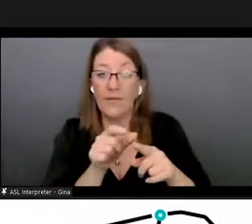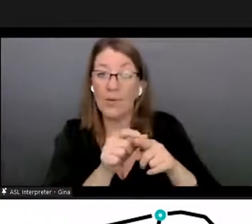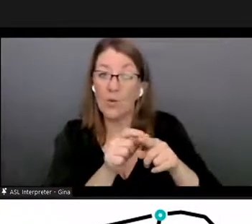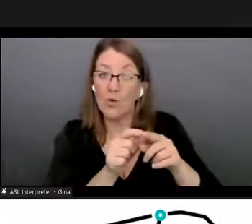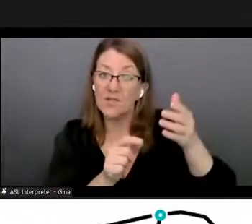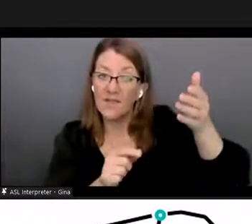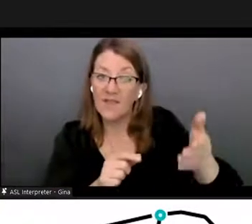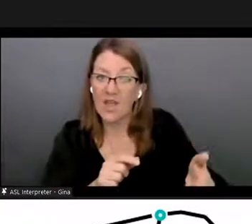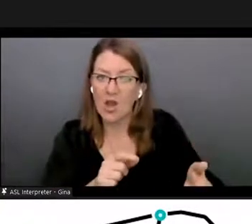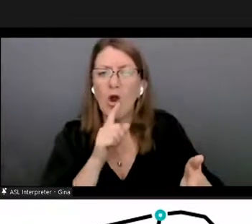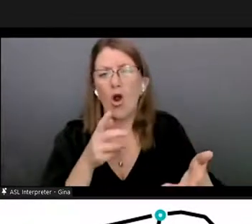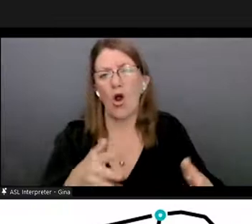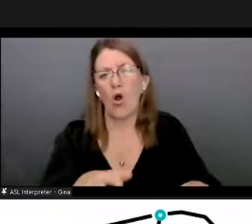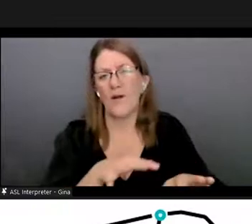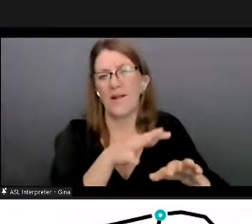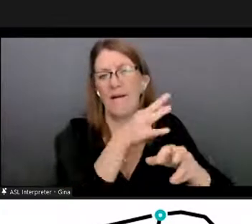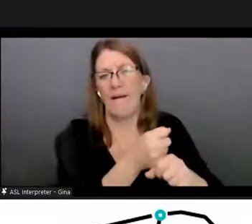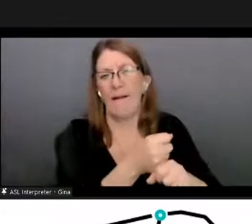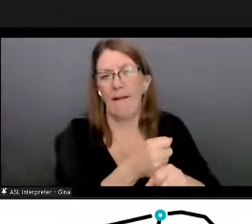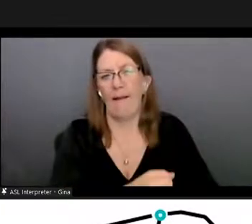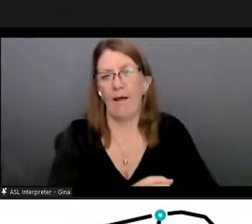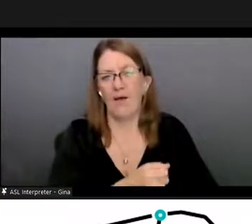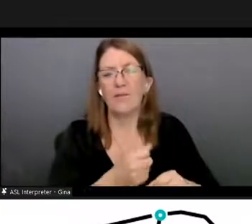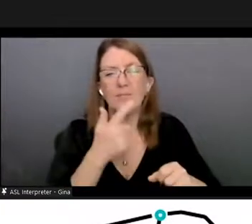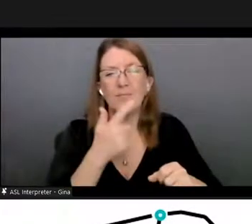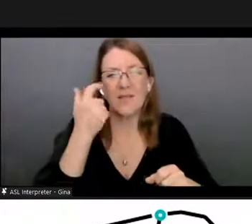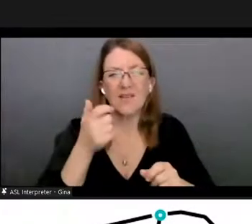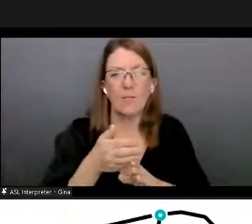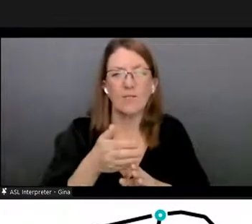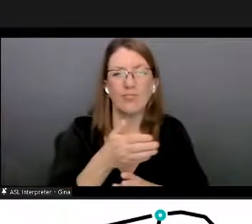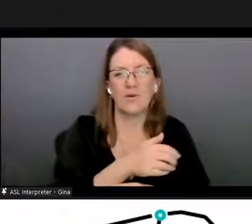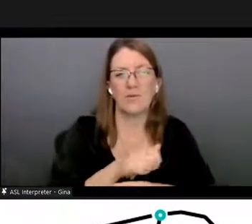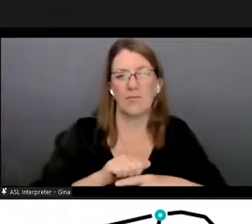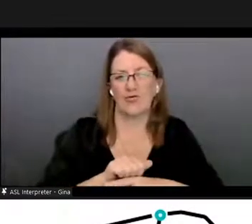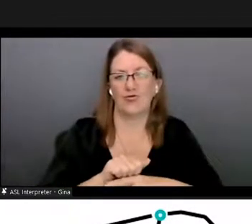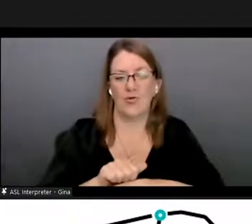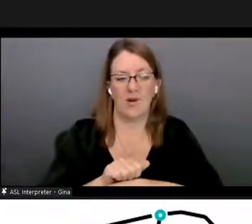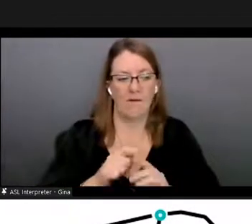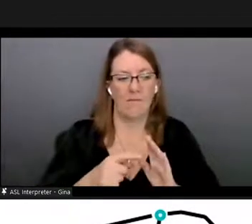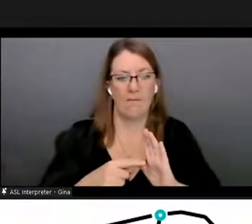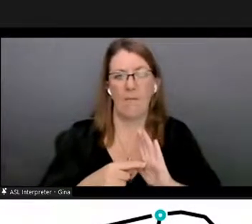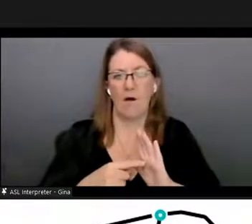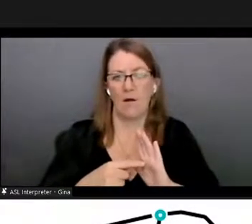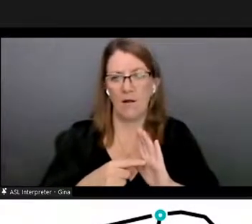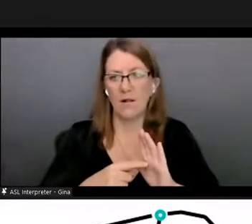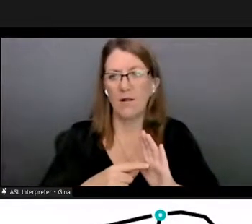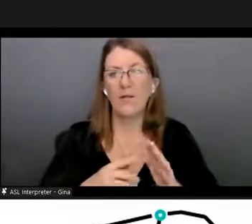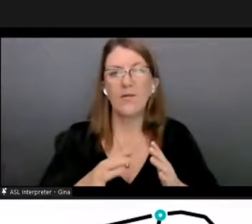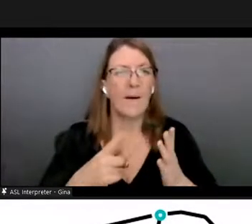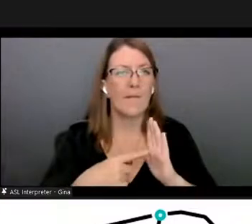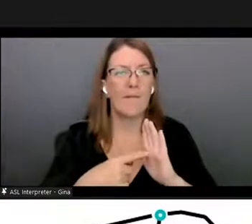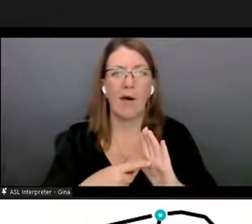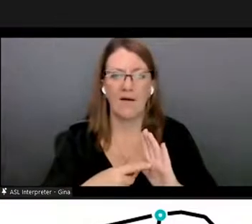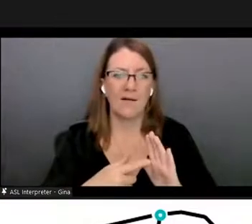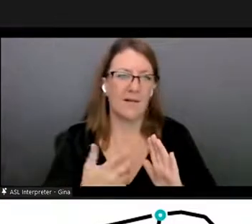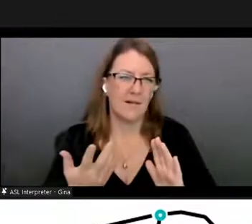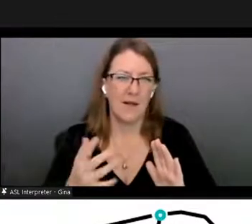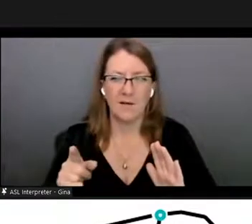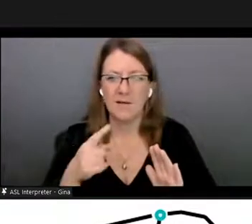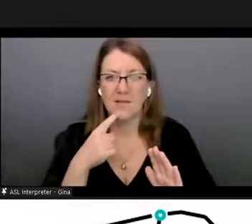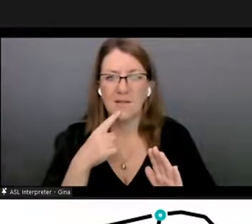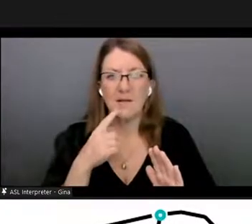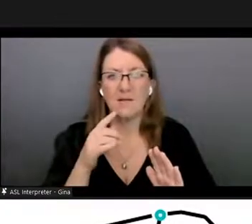locked in because we're using a pre-trained model so there's um a model which someone in the q a pointed out it's called